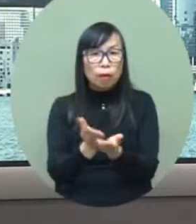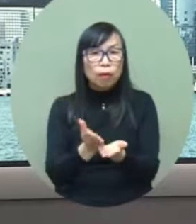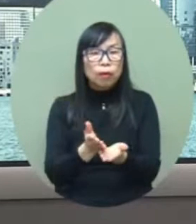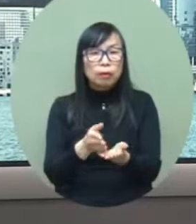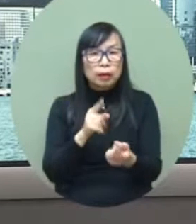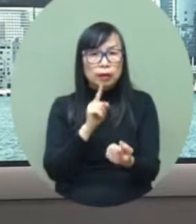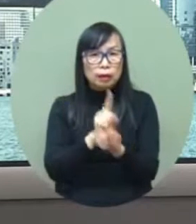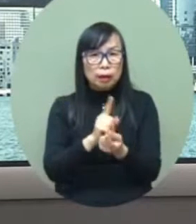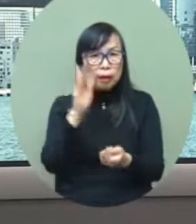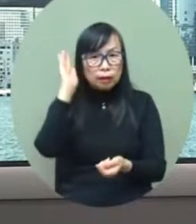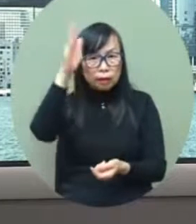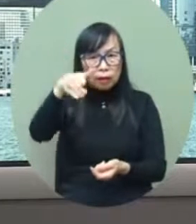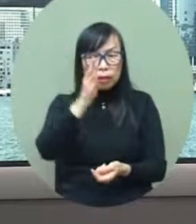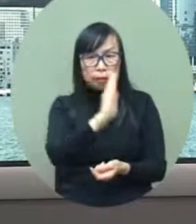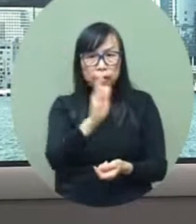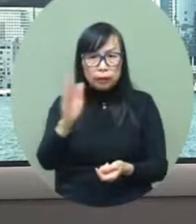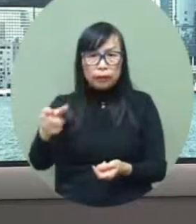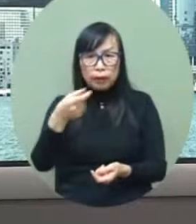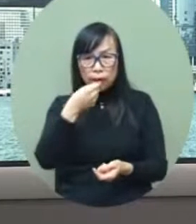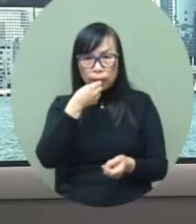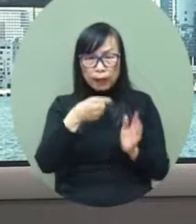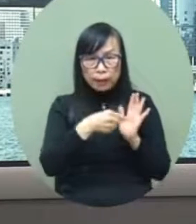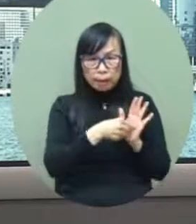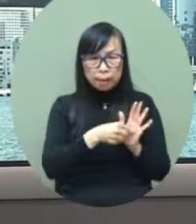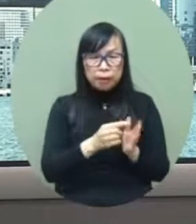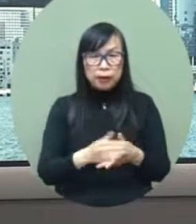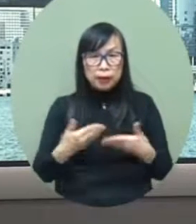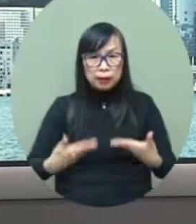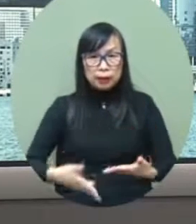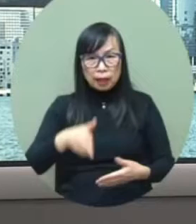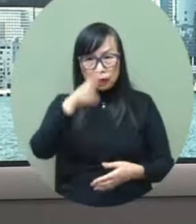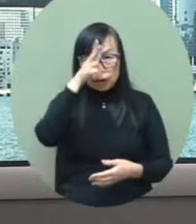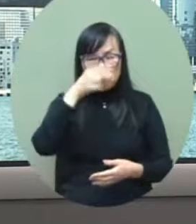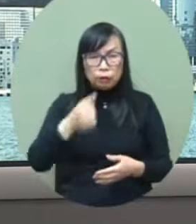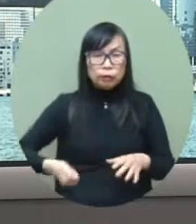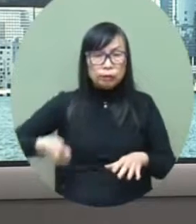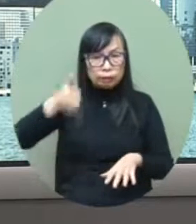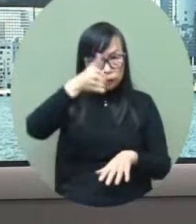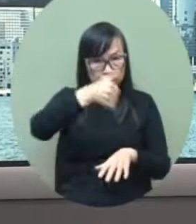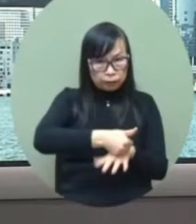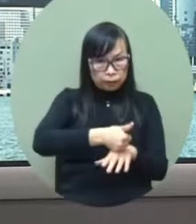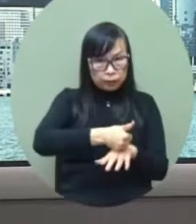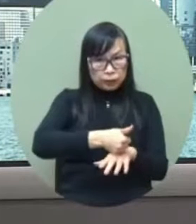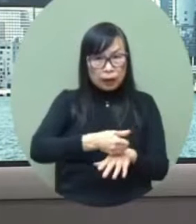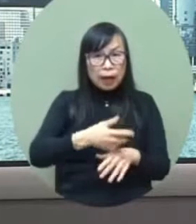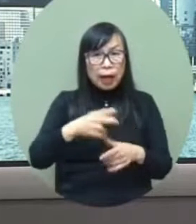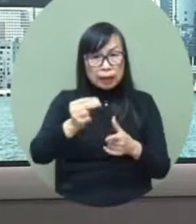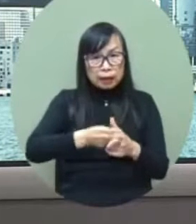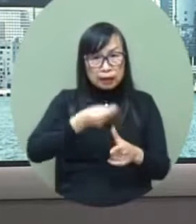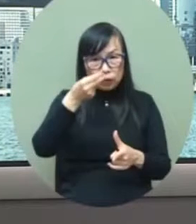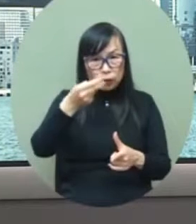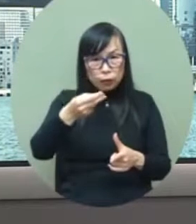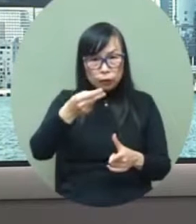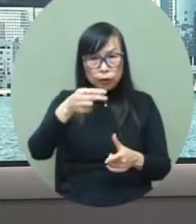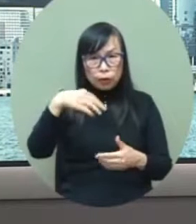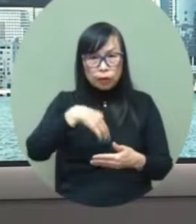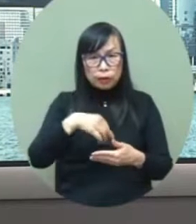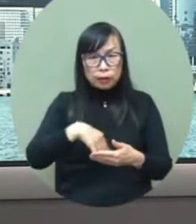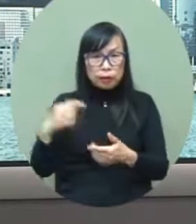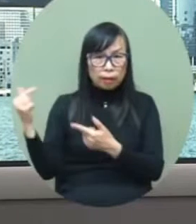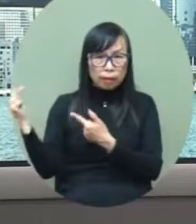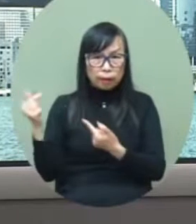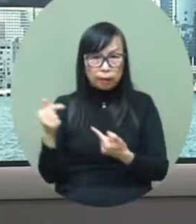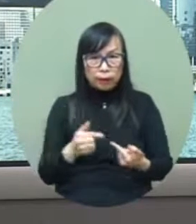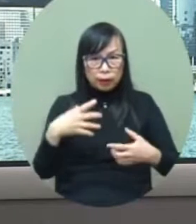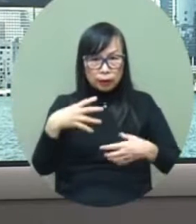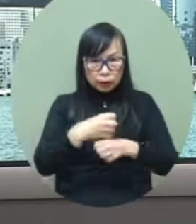or best way to deal with them such an issue i agree we need to take stock of experience so we could deal with new threats in future in a more